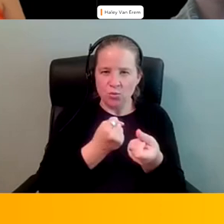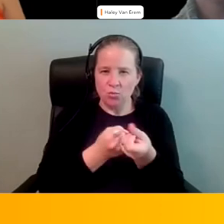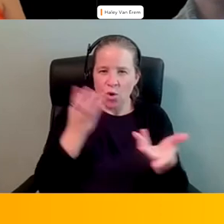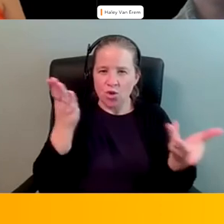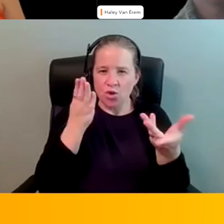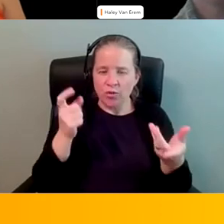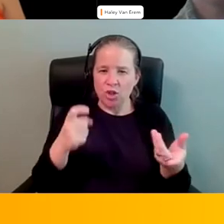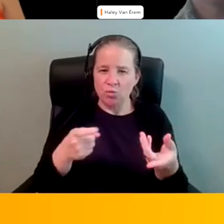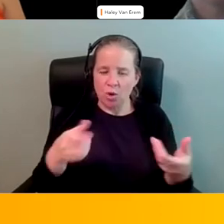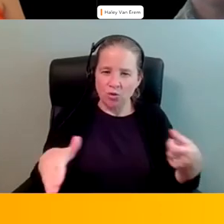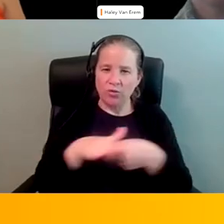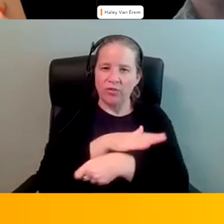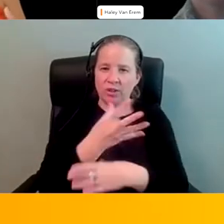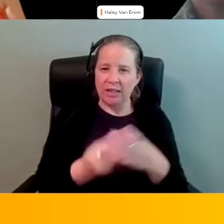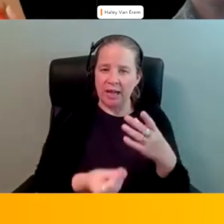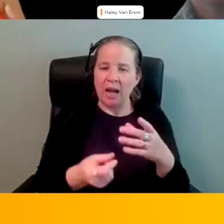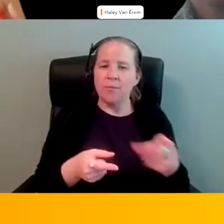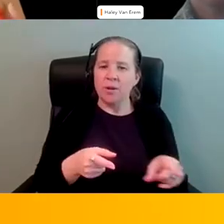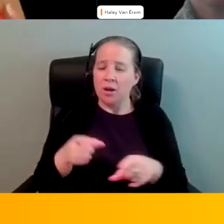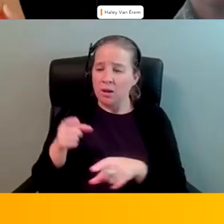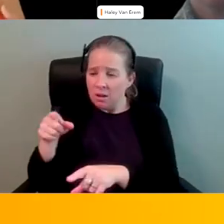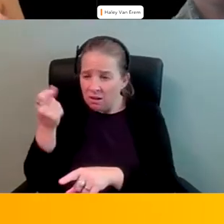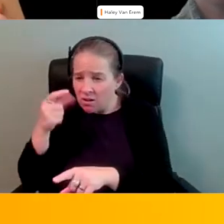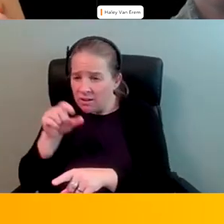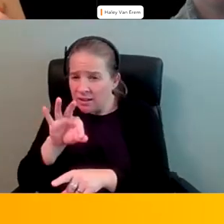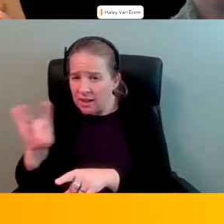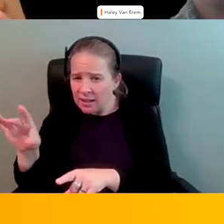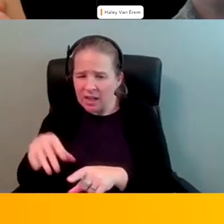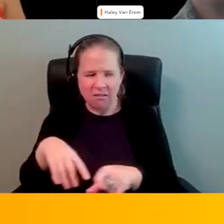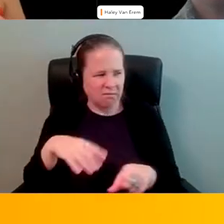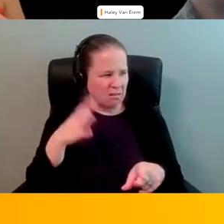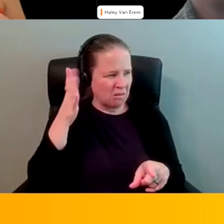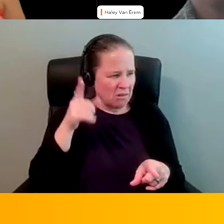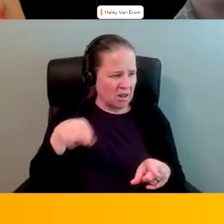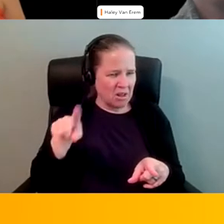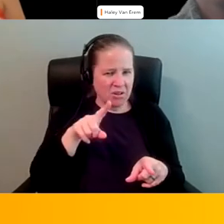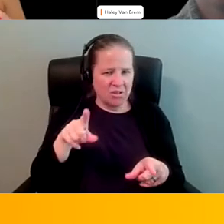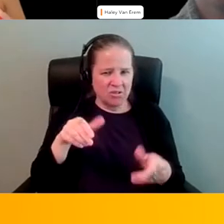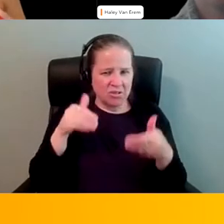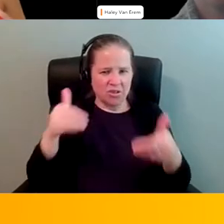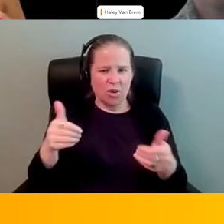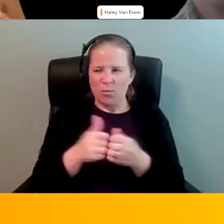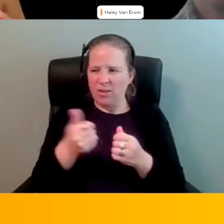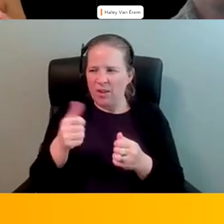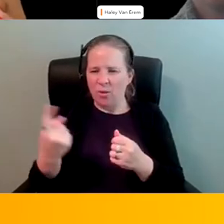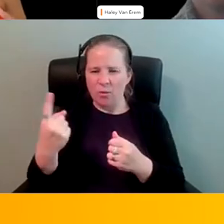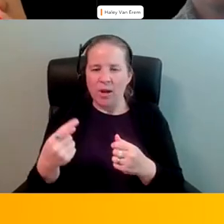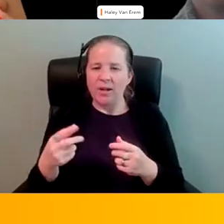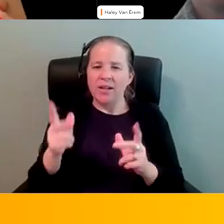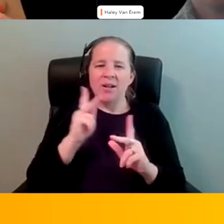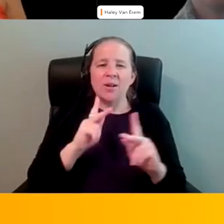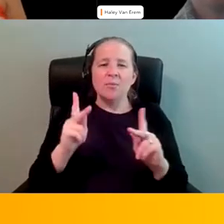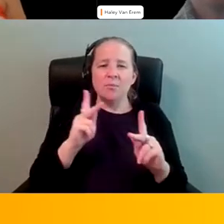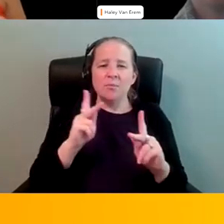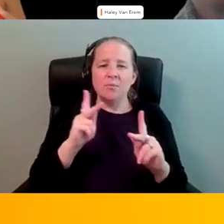people who already understand what 988 is for something like why did you just go with the other line and it's like people are not when